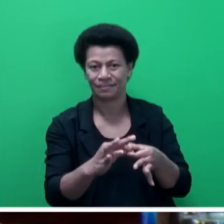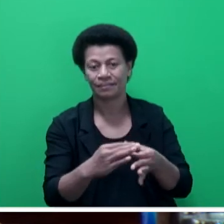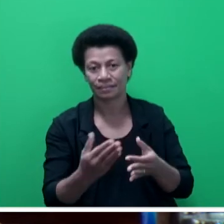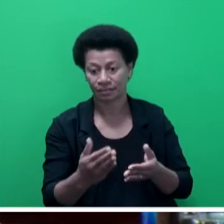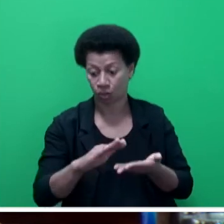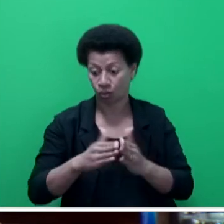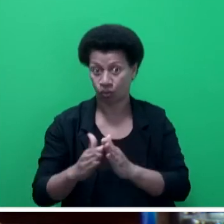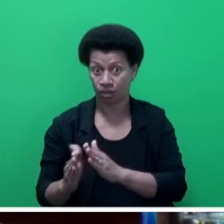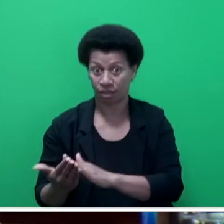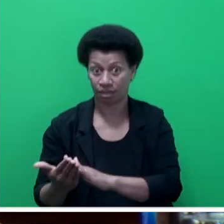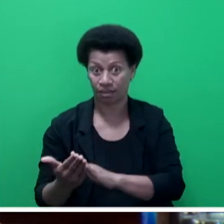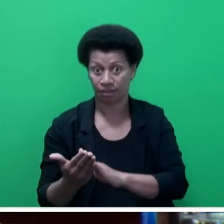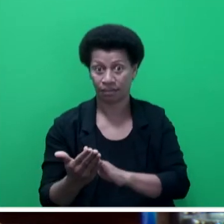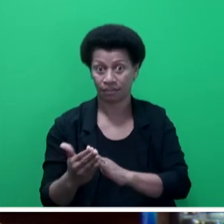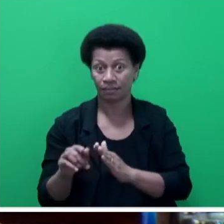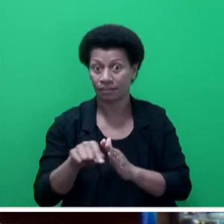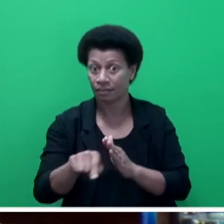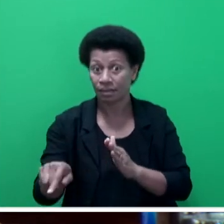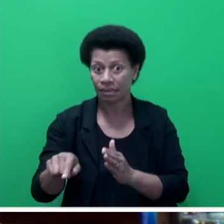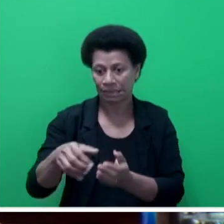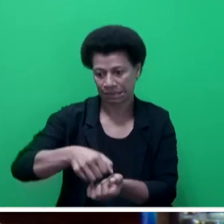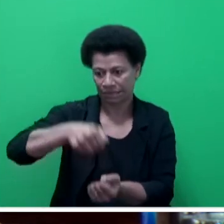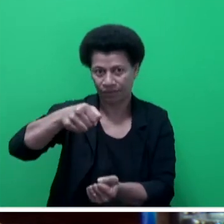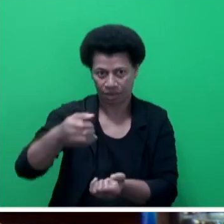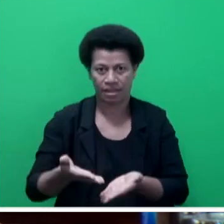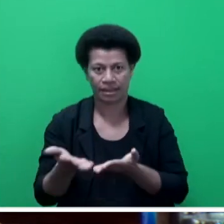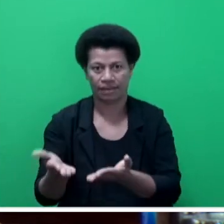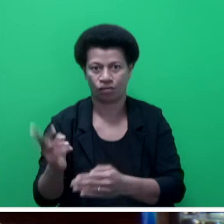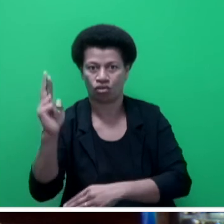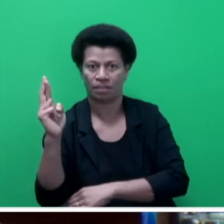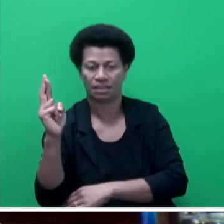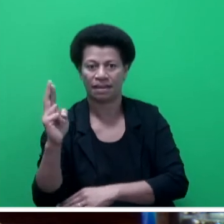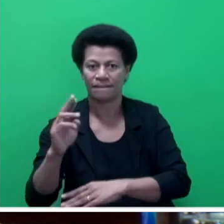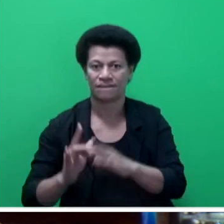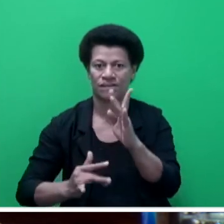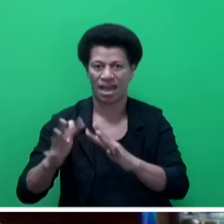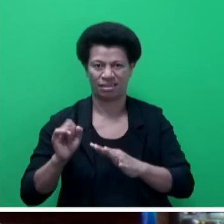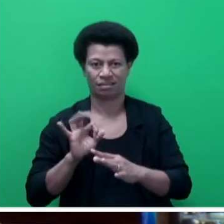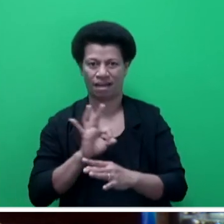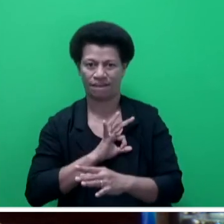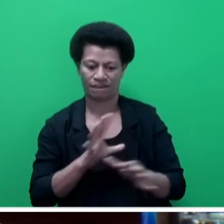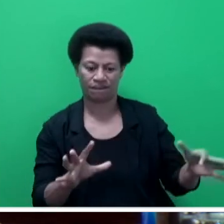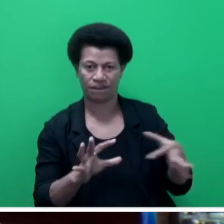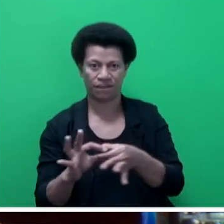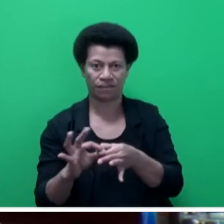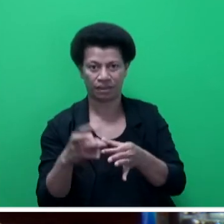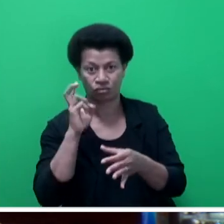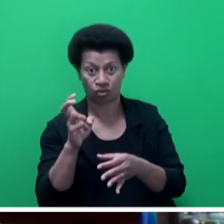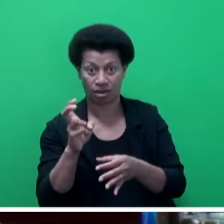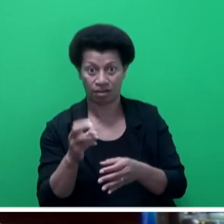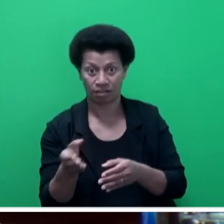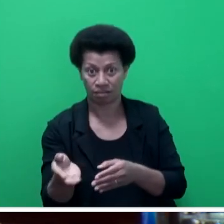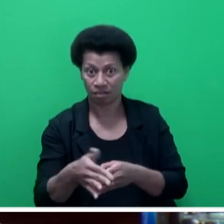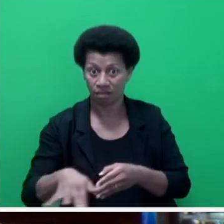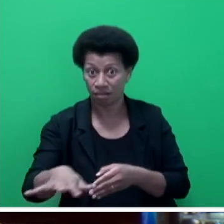community fire wardens are issued with certificates on completion of their training with the National Fire Authority, certifying them